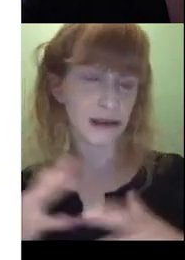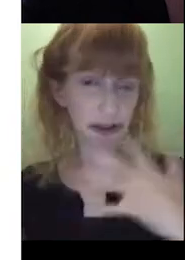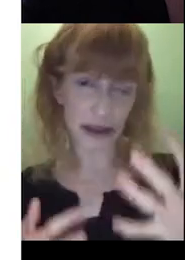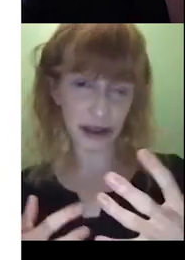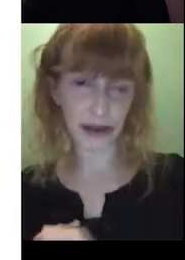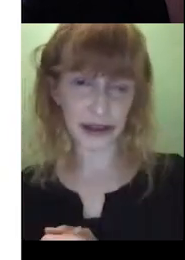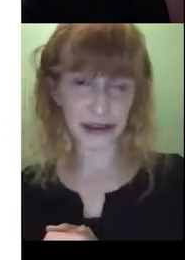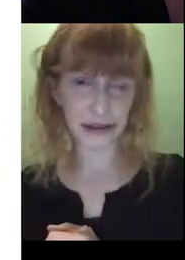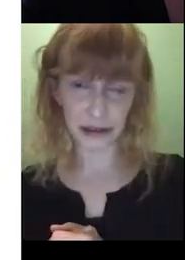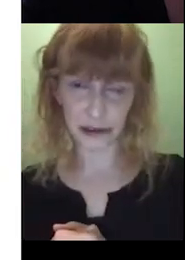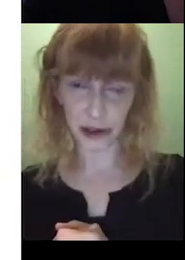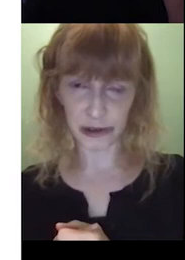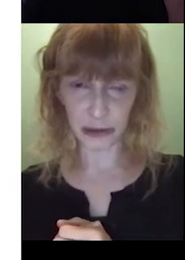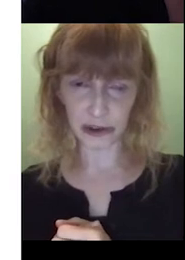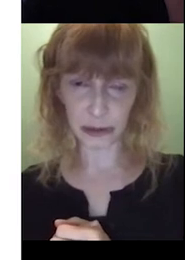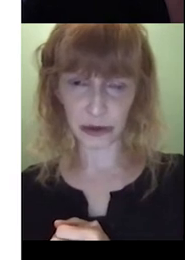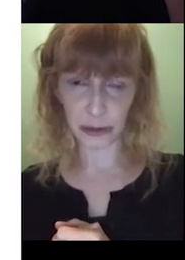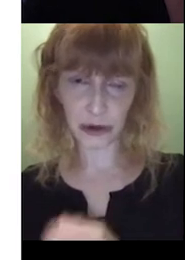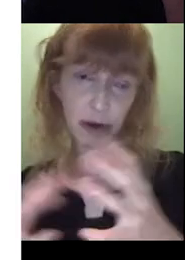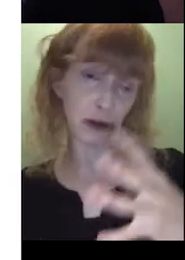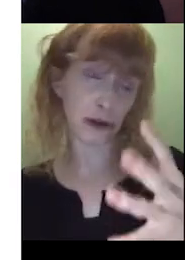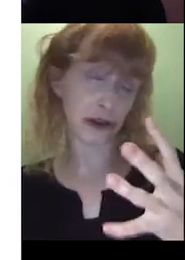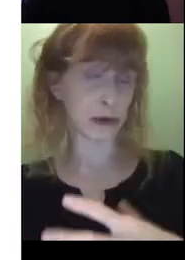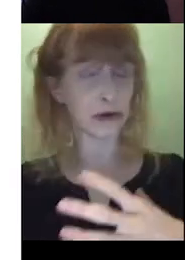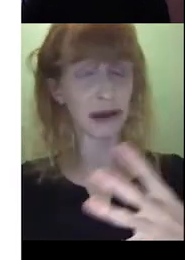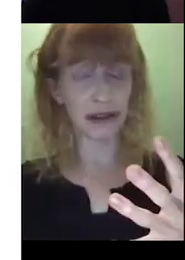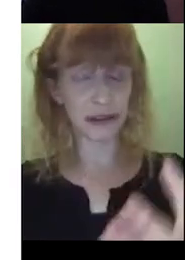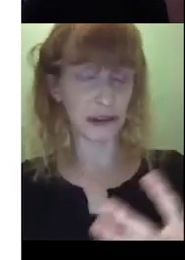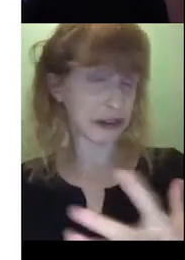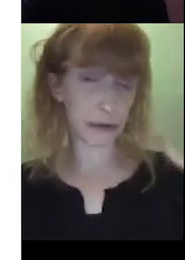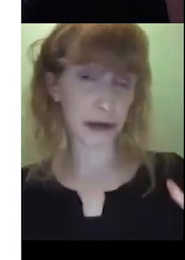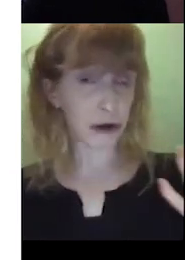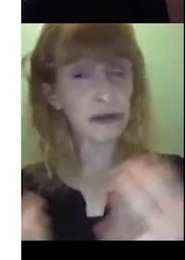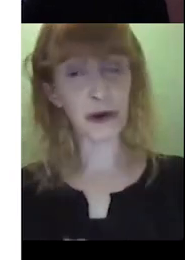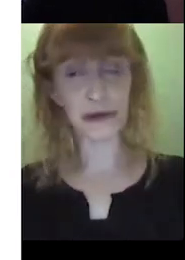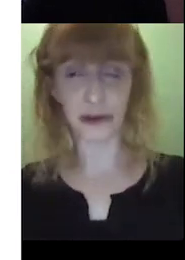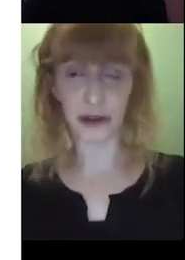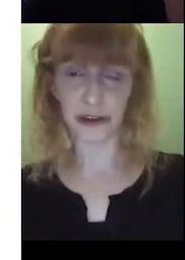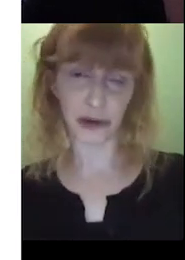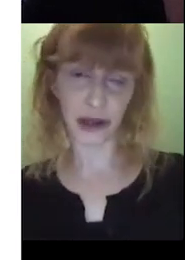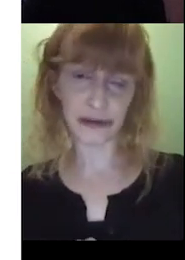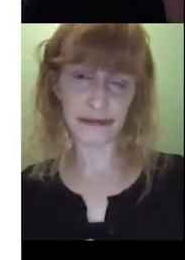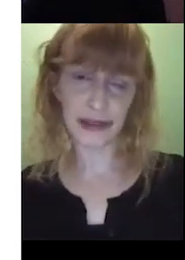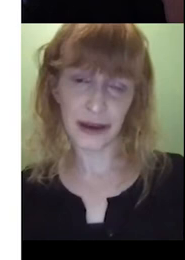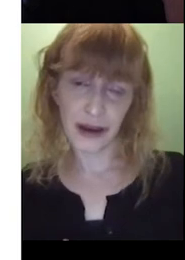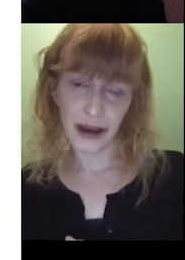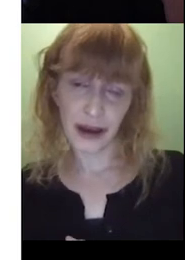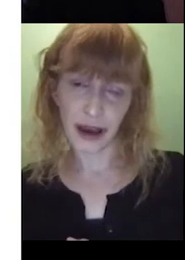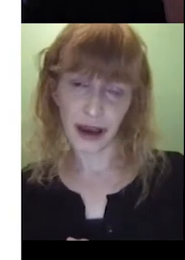Again, know, thinking about extending the child's language beyond the book, we're using the book as just the jumping off point for an interaction.